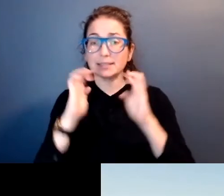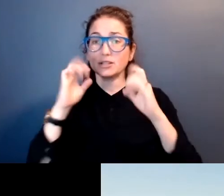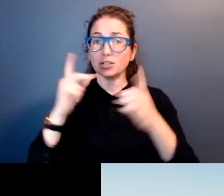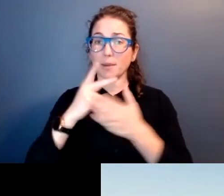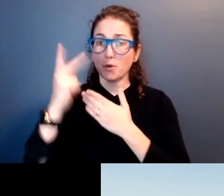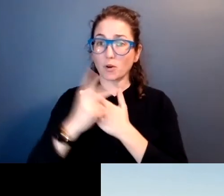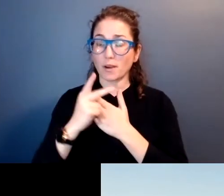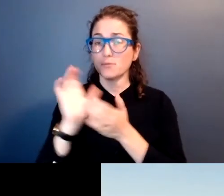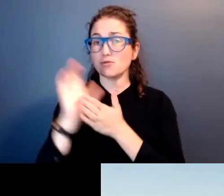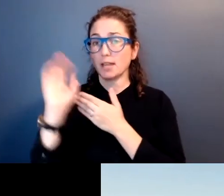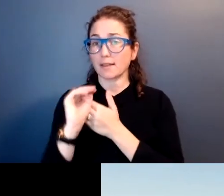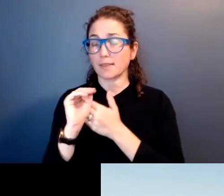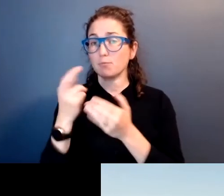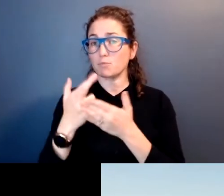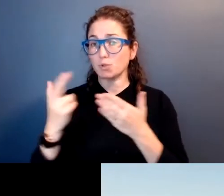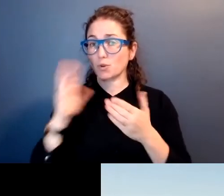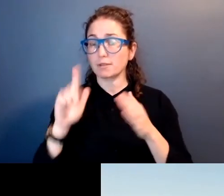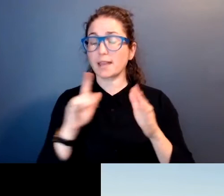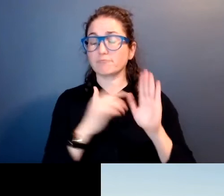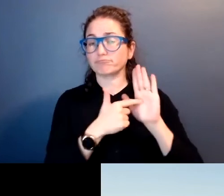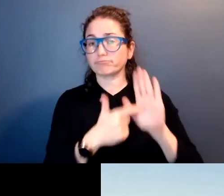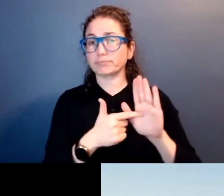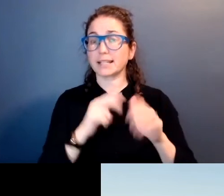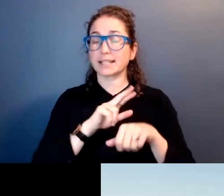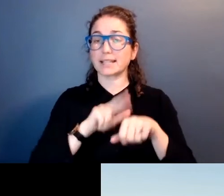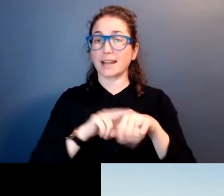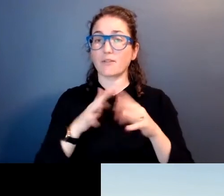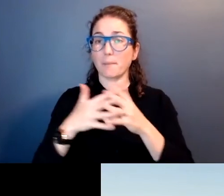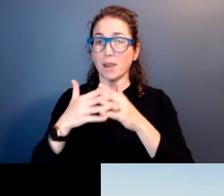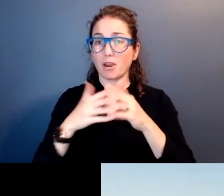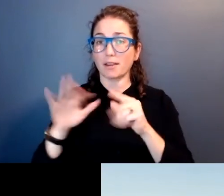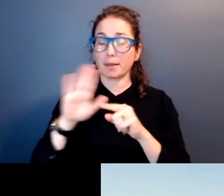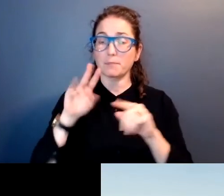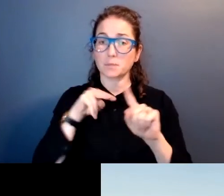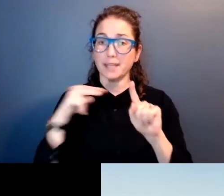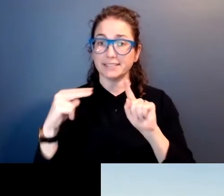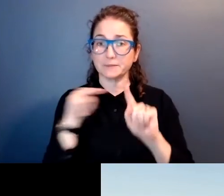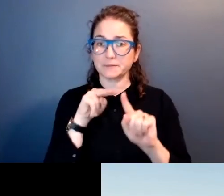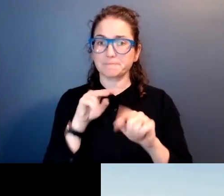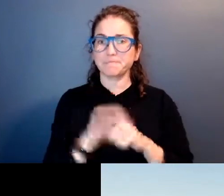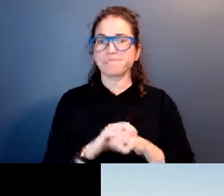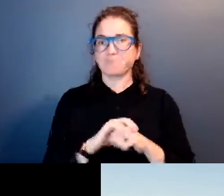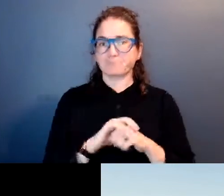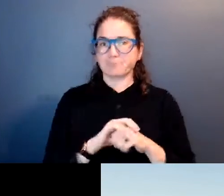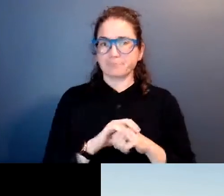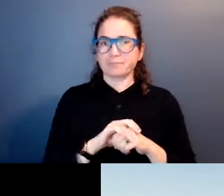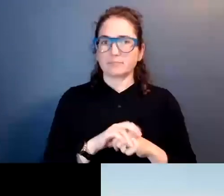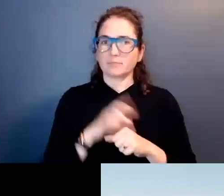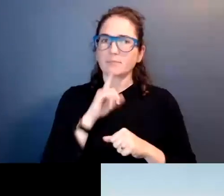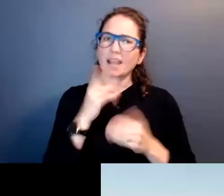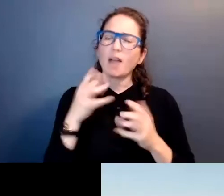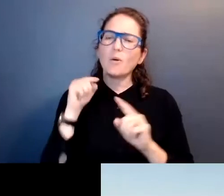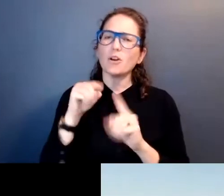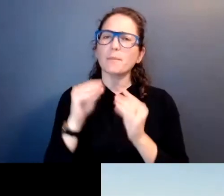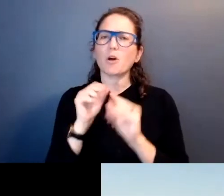curricular resources that represent Native American perspectives. I wanted her to explain a little